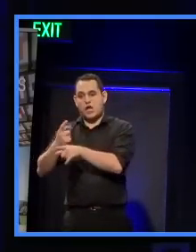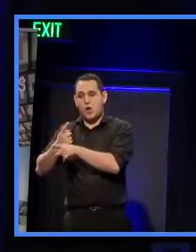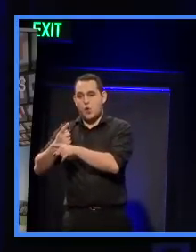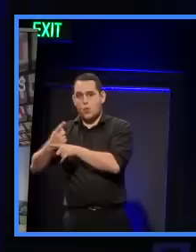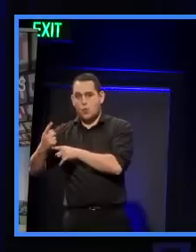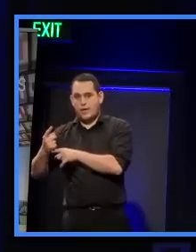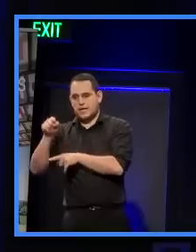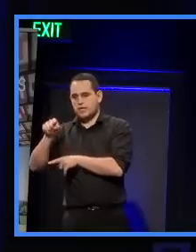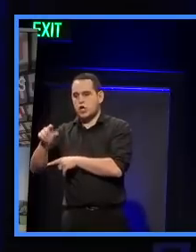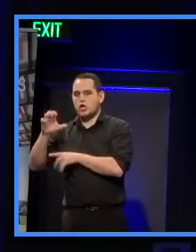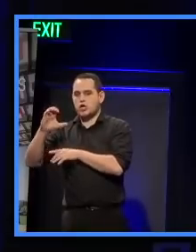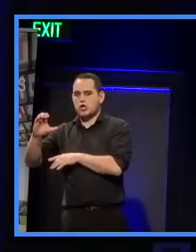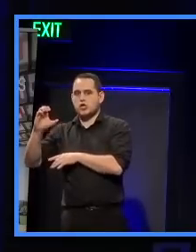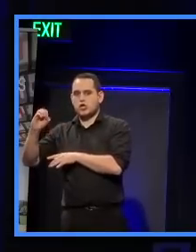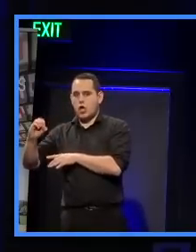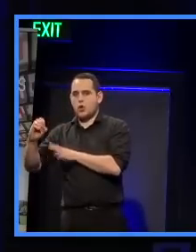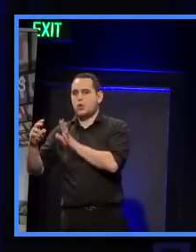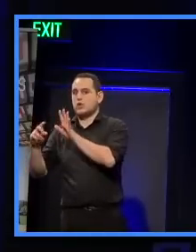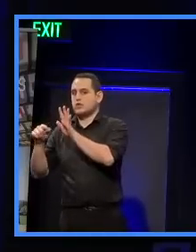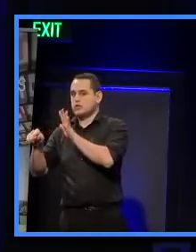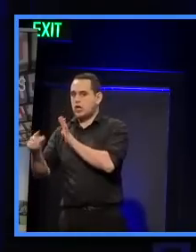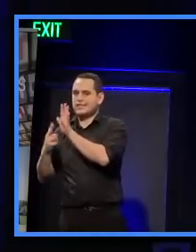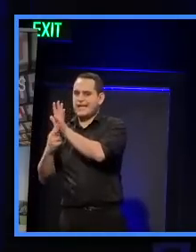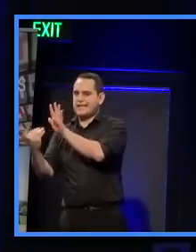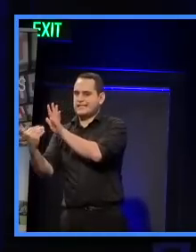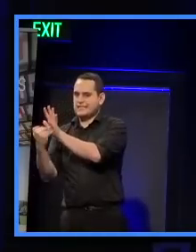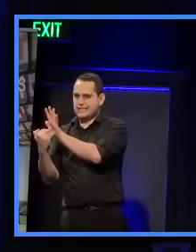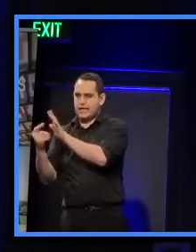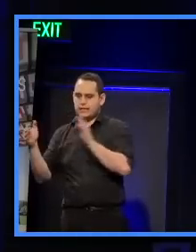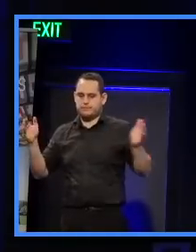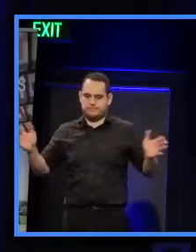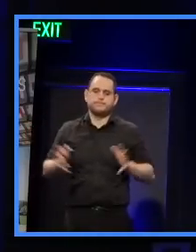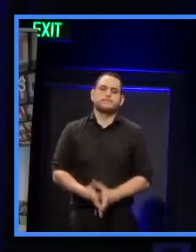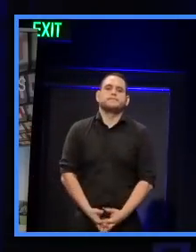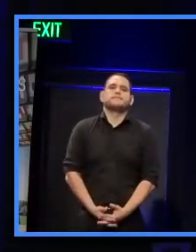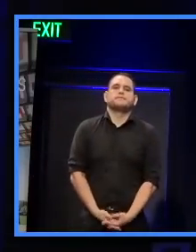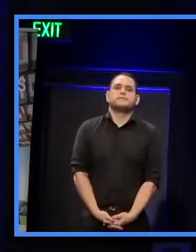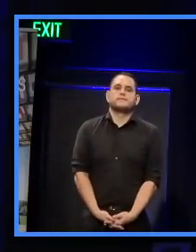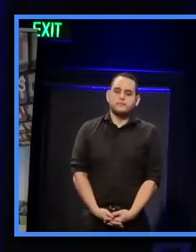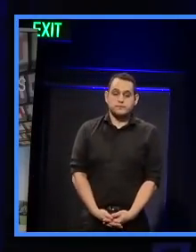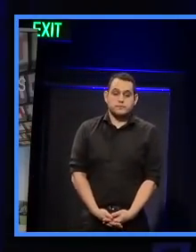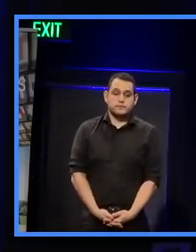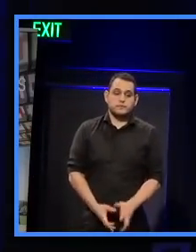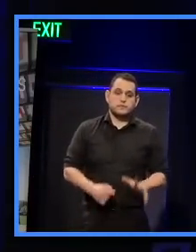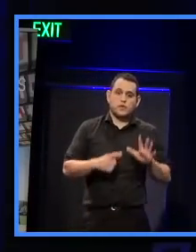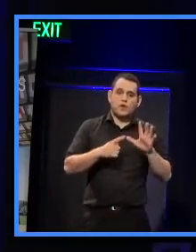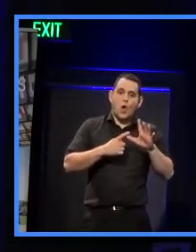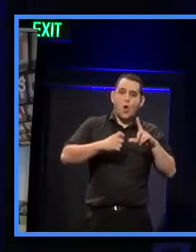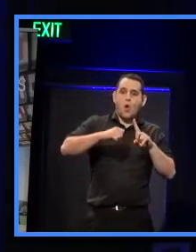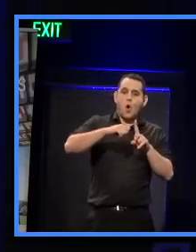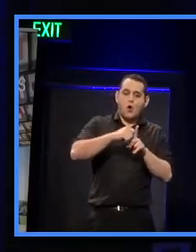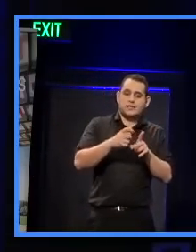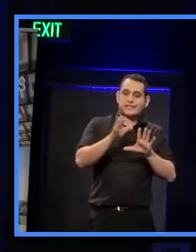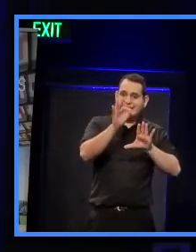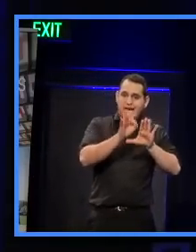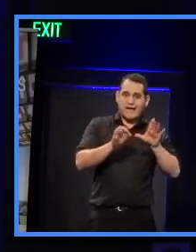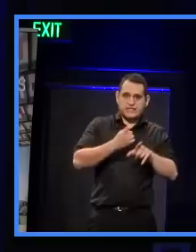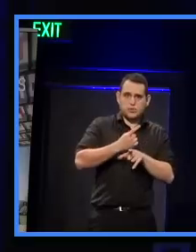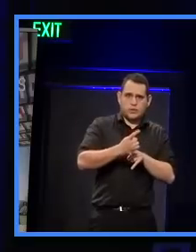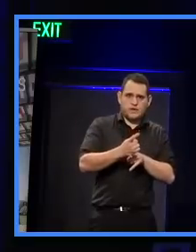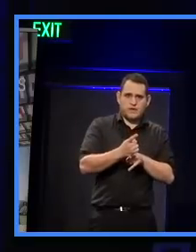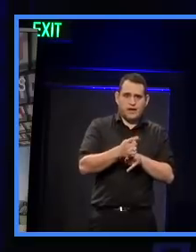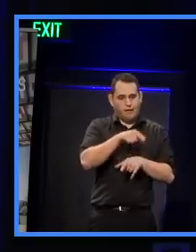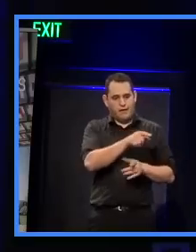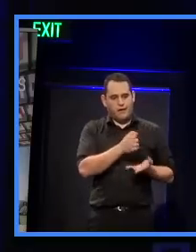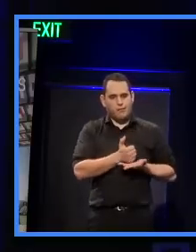So that's www.architectureweek.co.nz. Auckland Architecture Week is brought to you by the Auckland